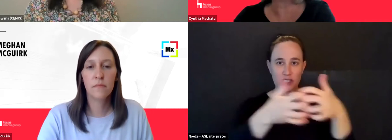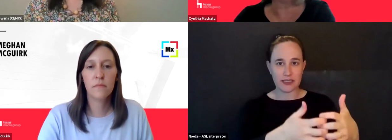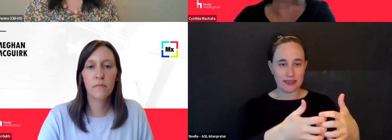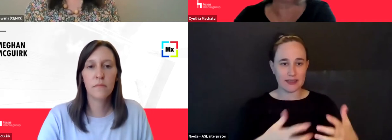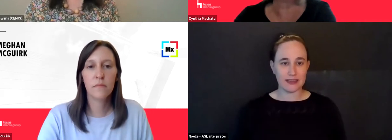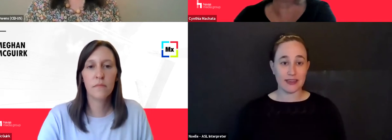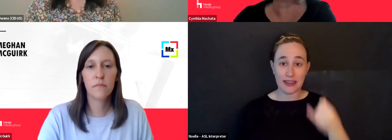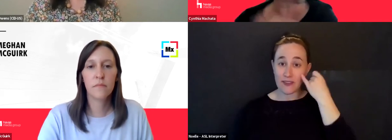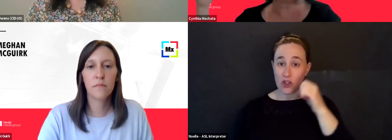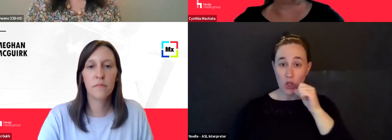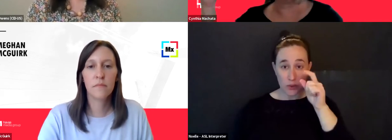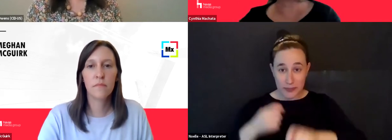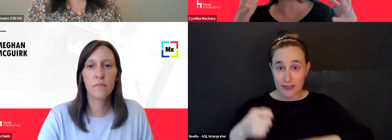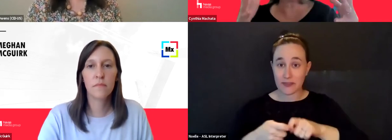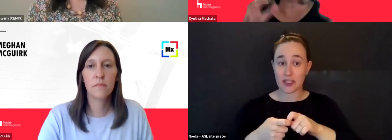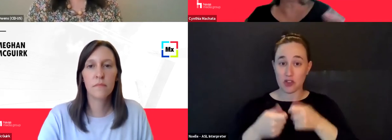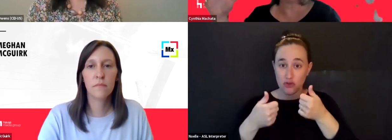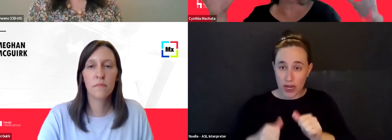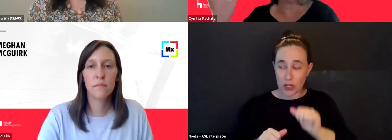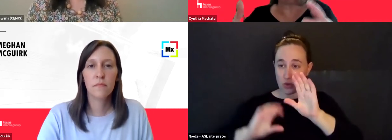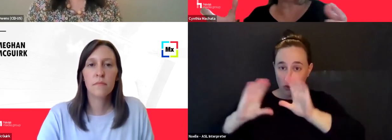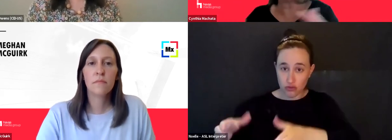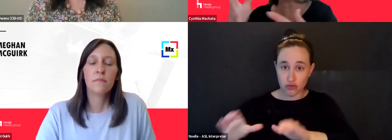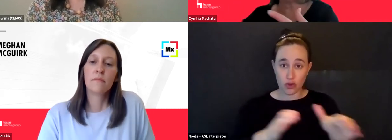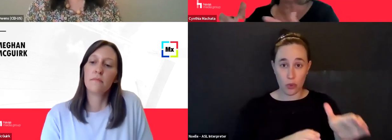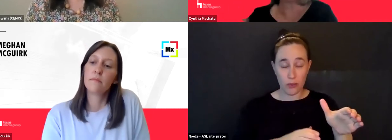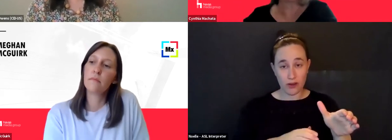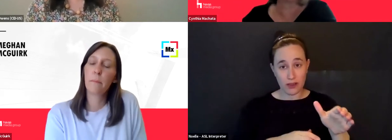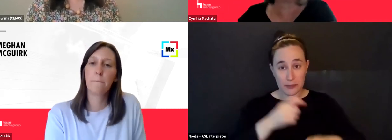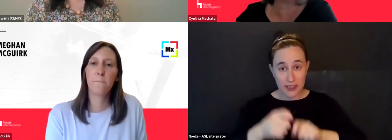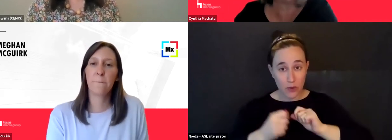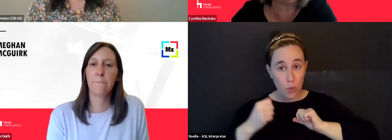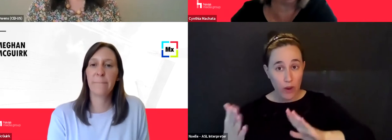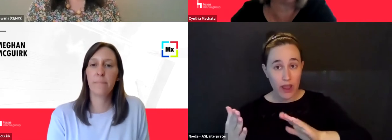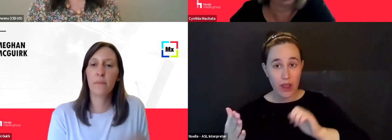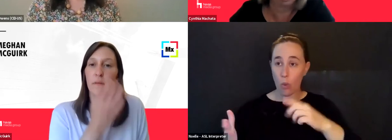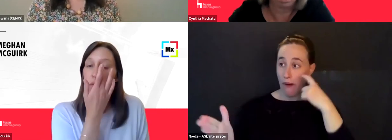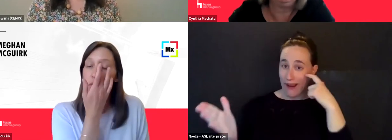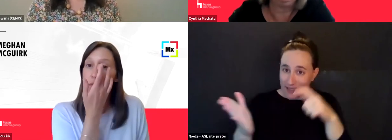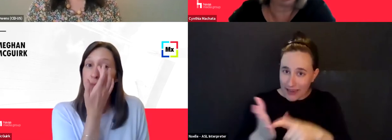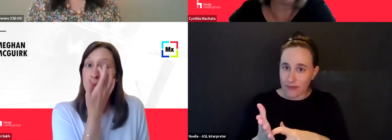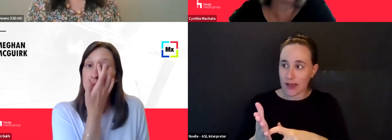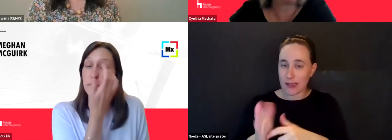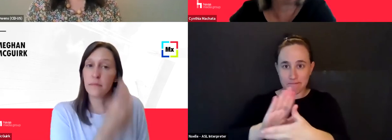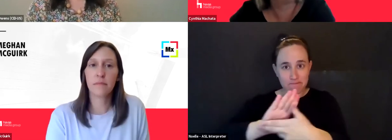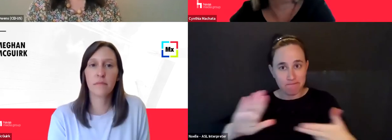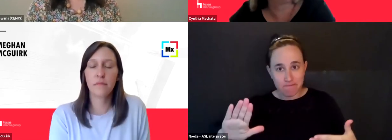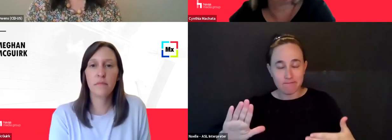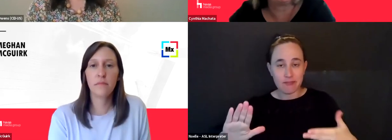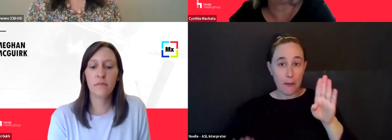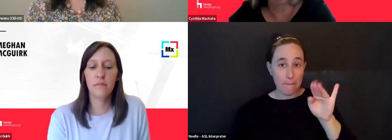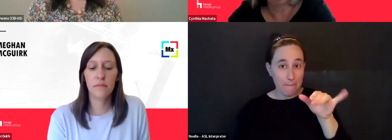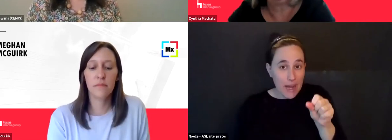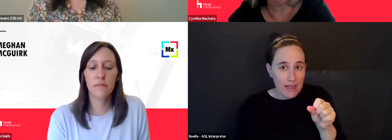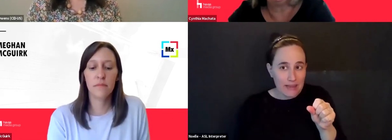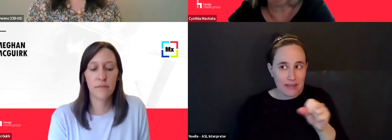specifically look to group it in a way, or, or try to identify where there might be bias, um, it's harder to, to